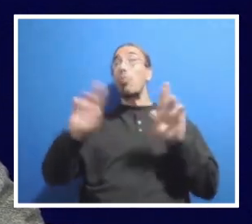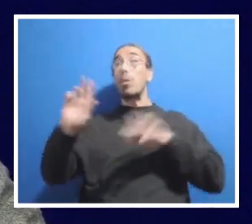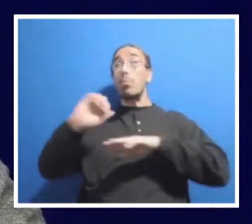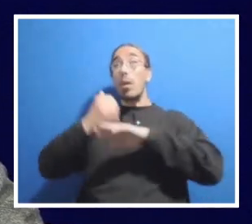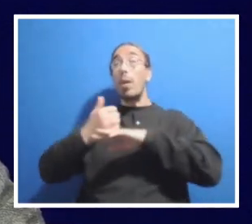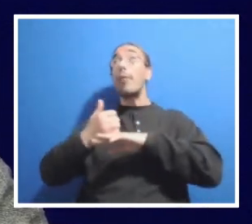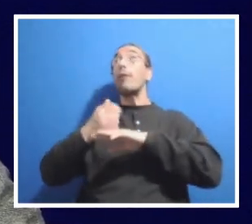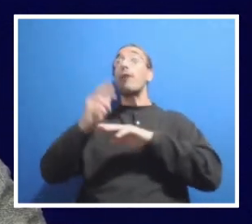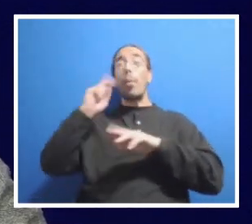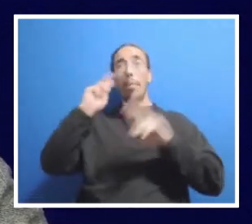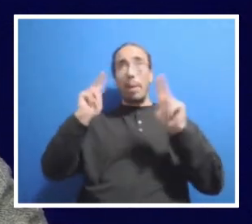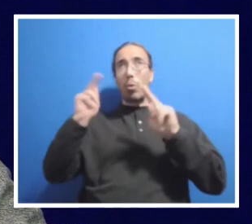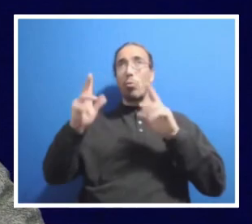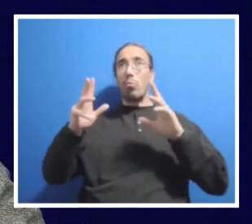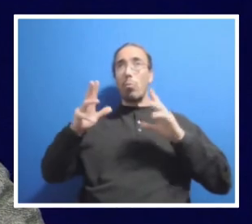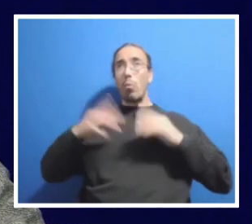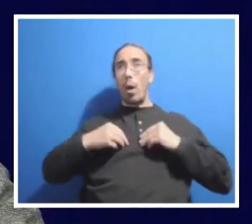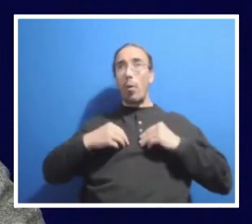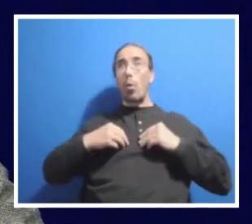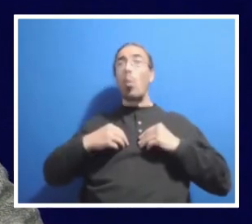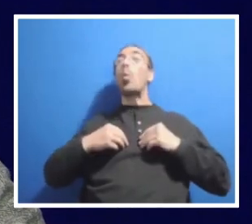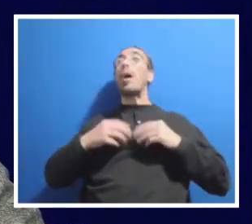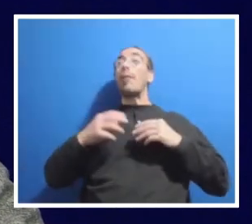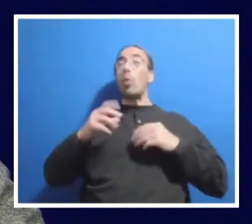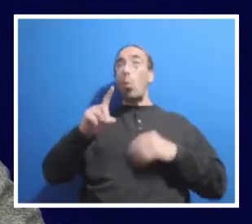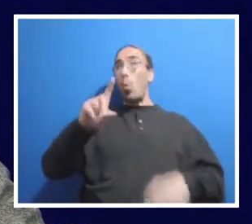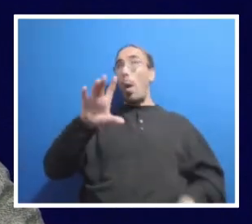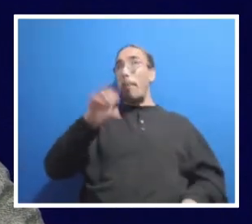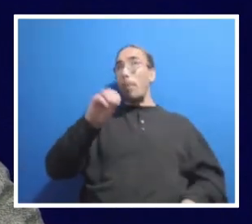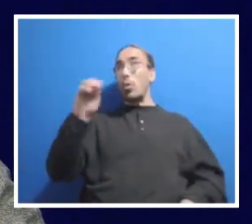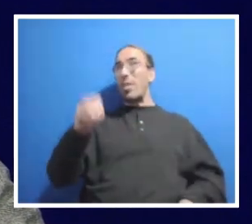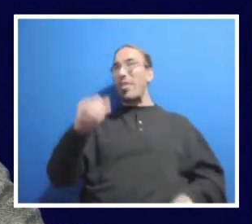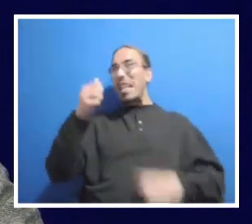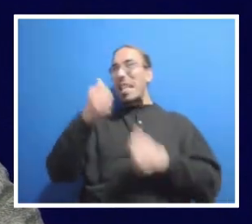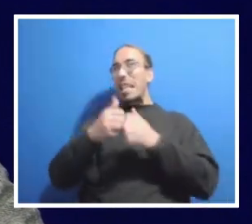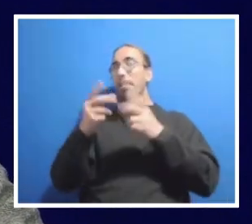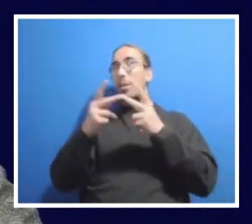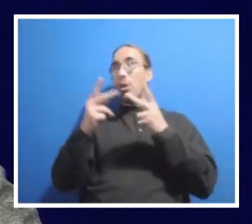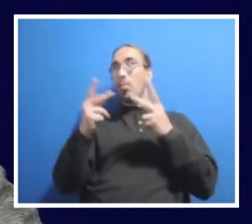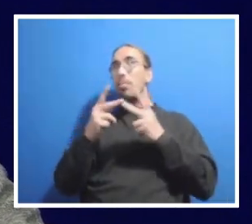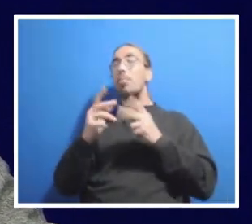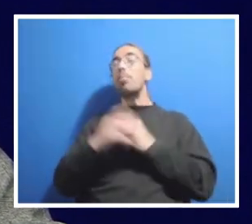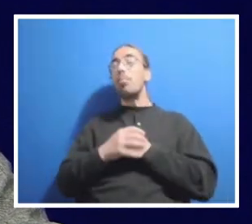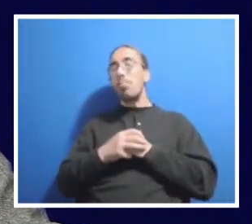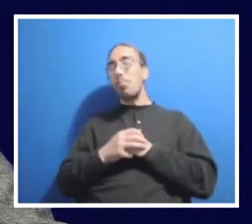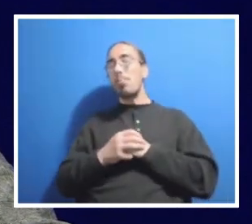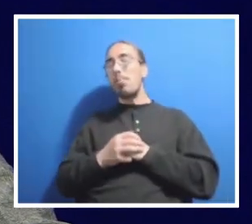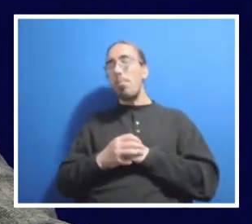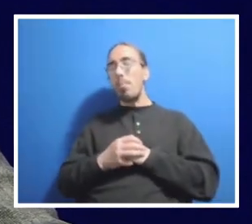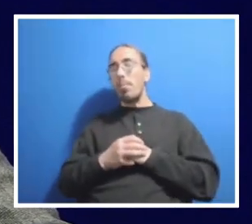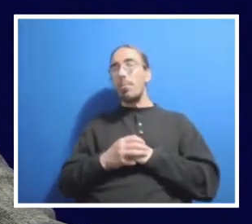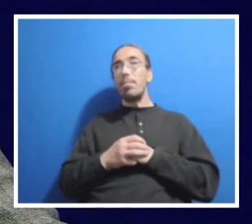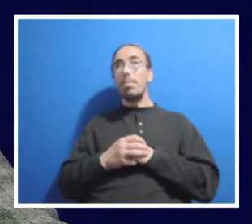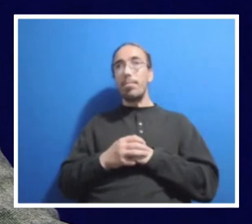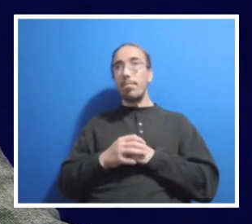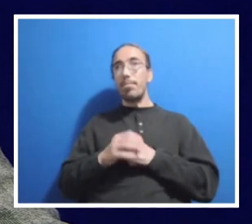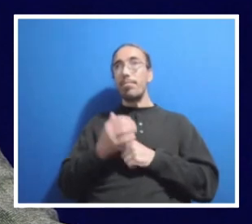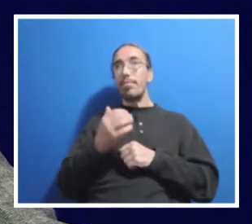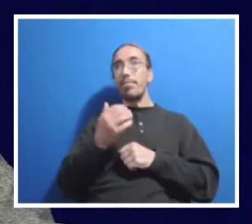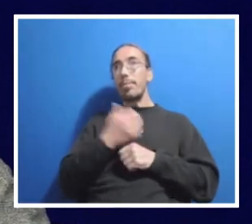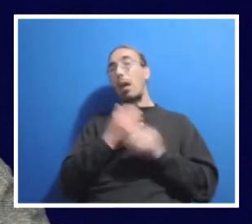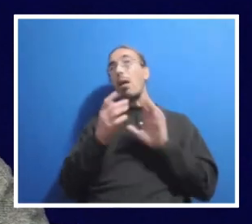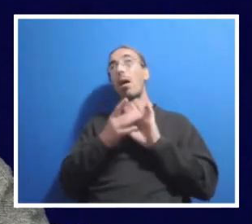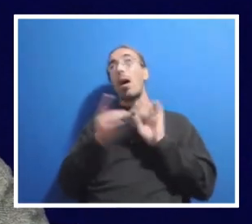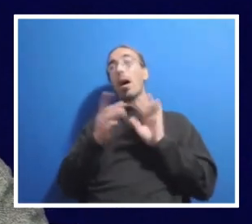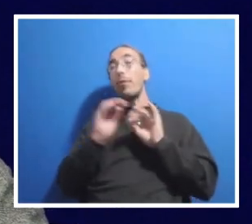We approved 100% of those positions. There is a resounding mantra throughout the hiring